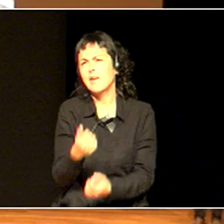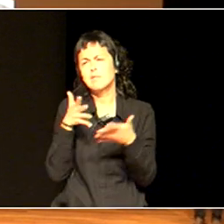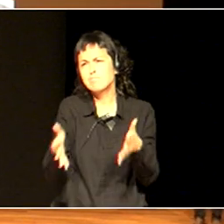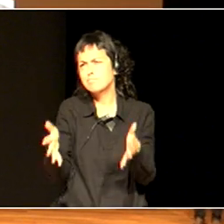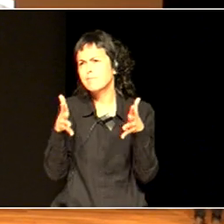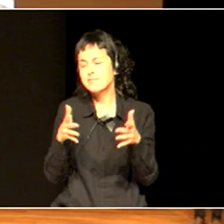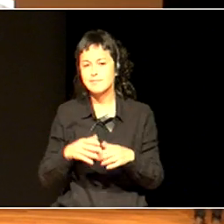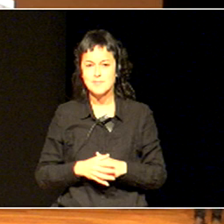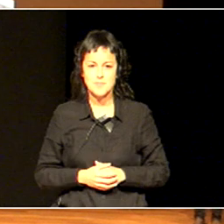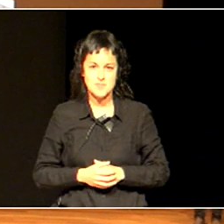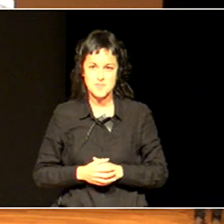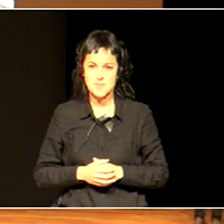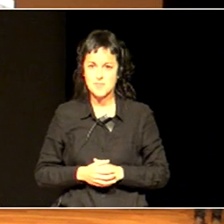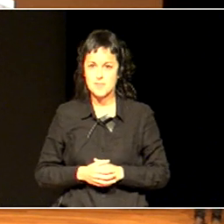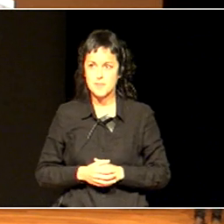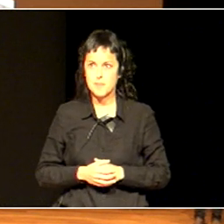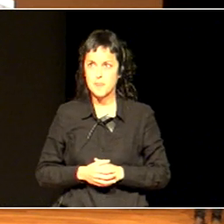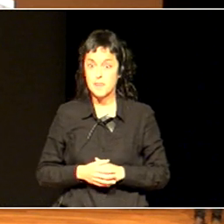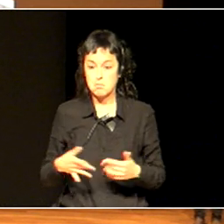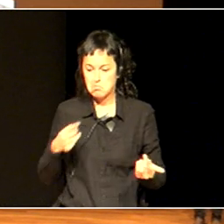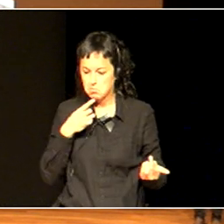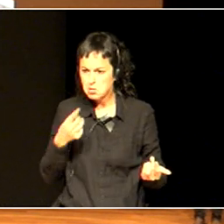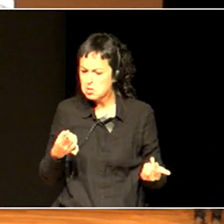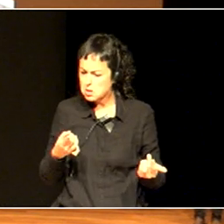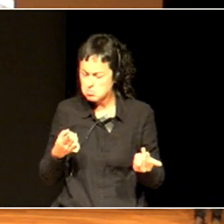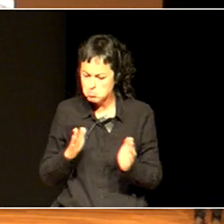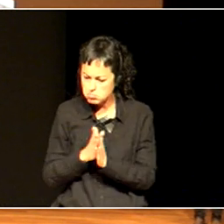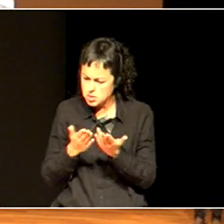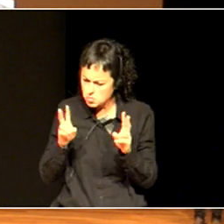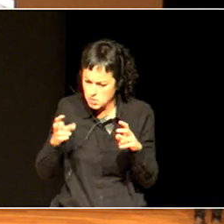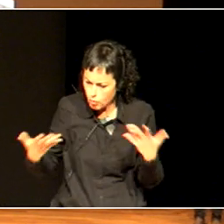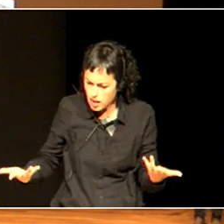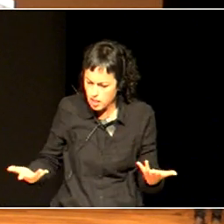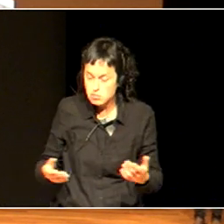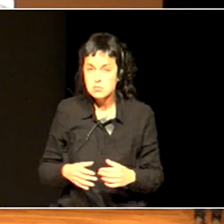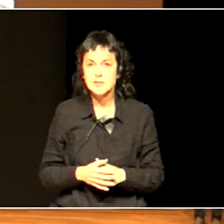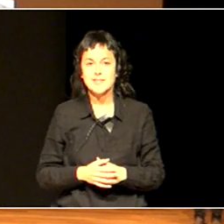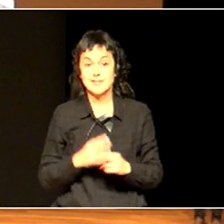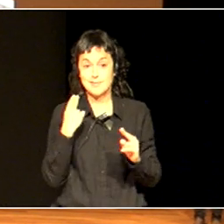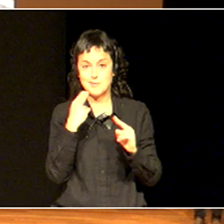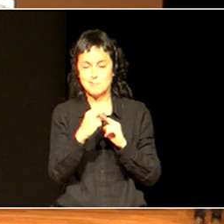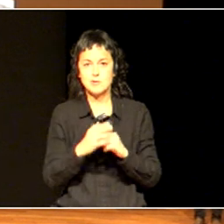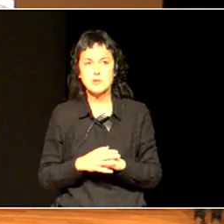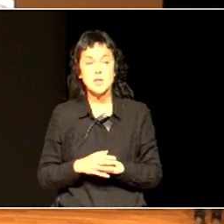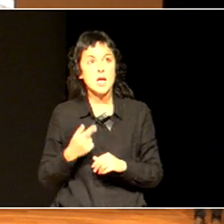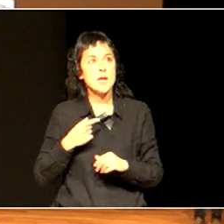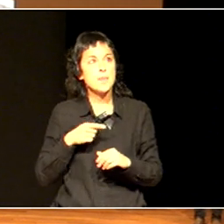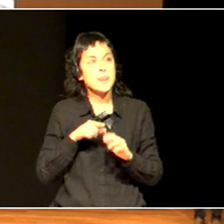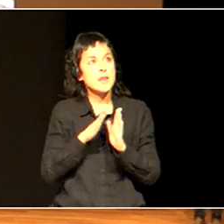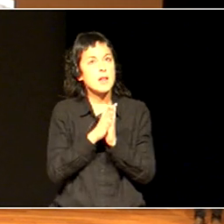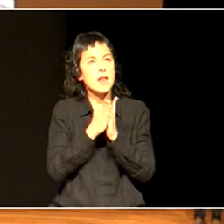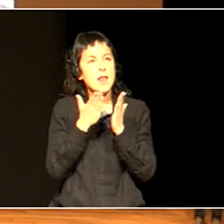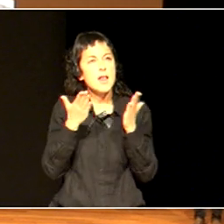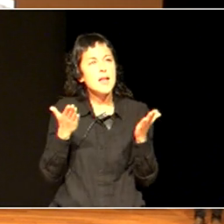So I said, well, what's the book about? He said, the book, it's about how you make your school a better place.